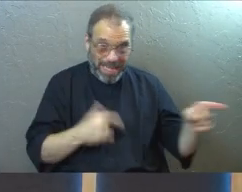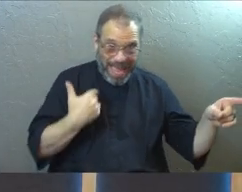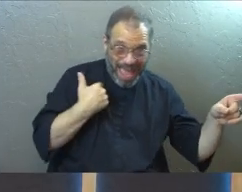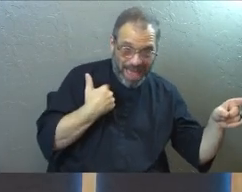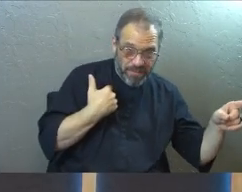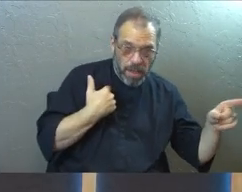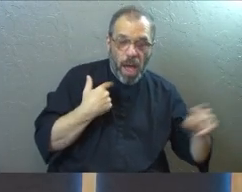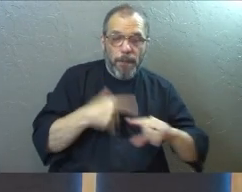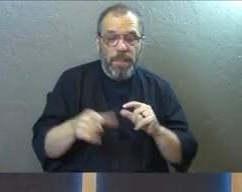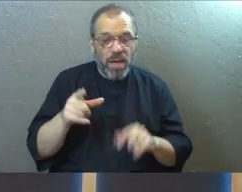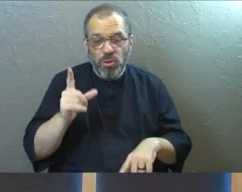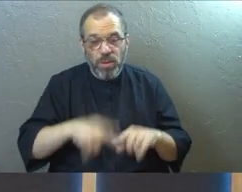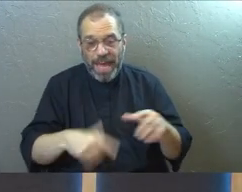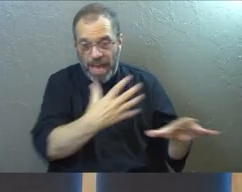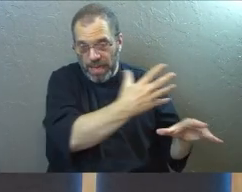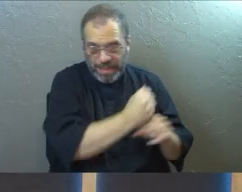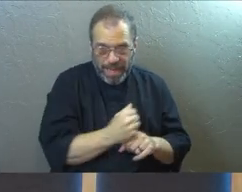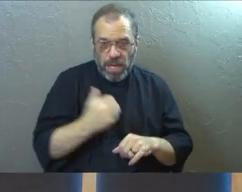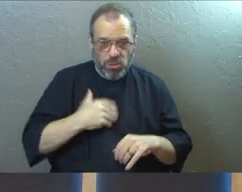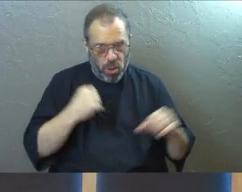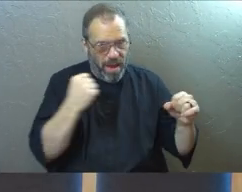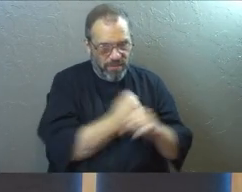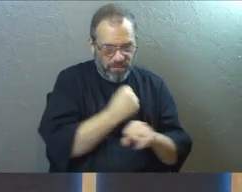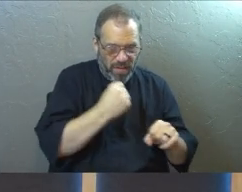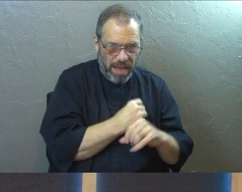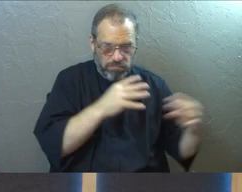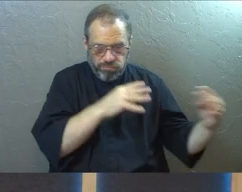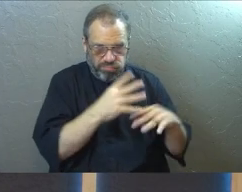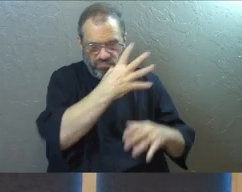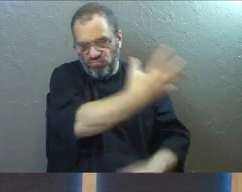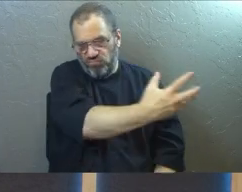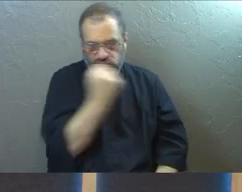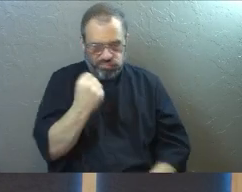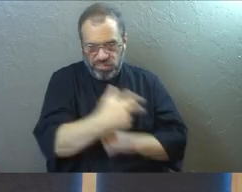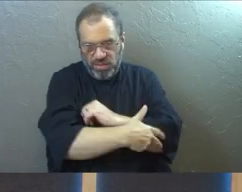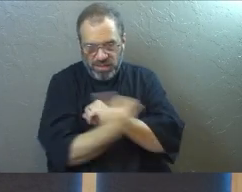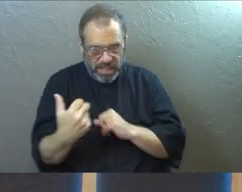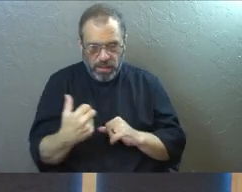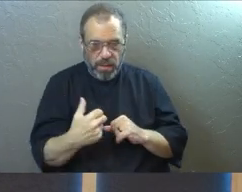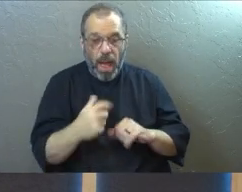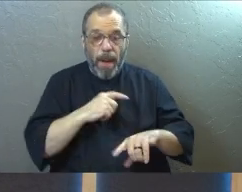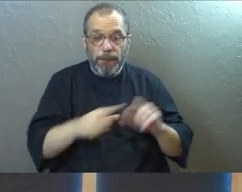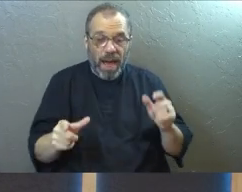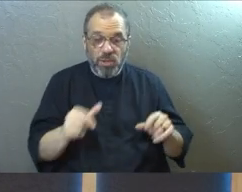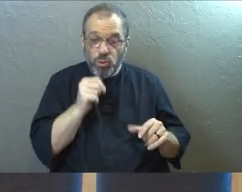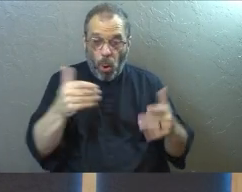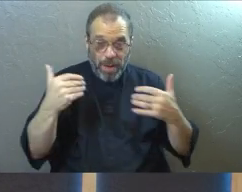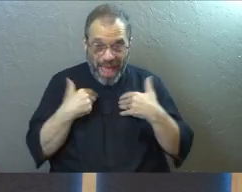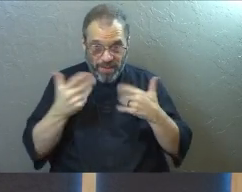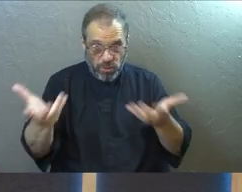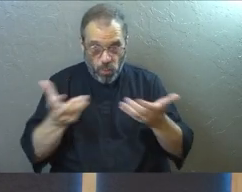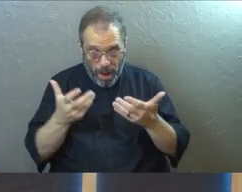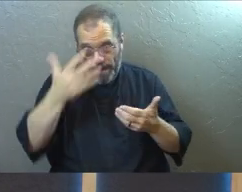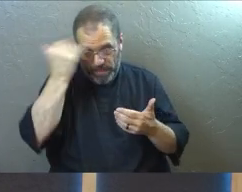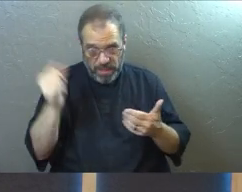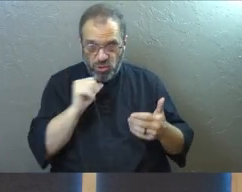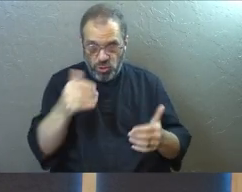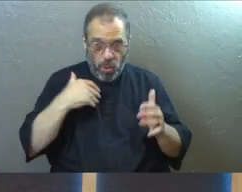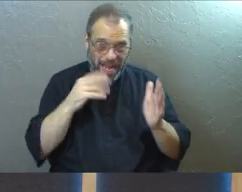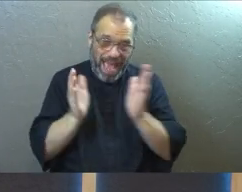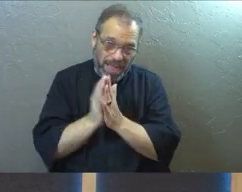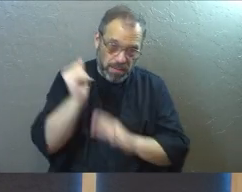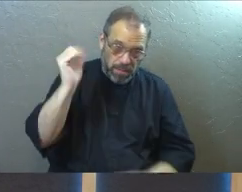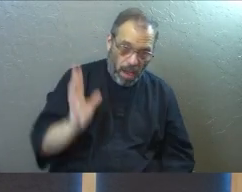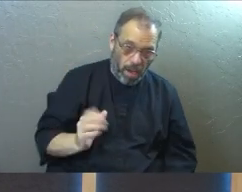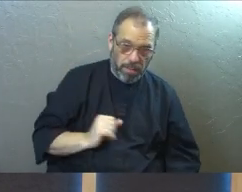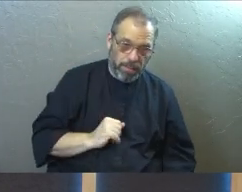what others have, but you can't get it, so you fight and wage war to take it away from them. Yet you don't have what you want because you don't ask